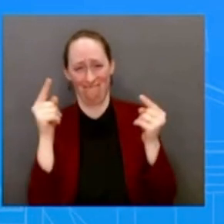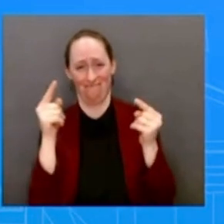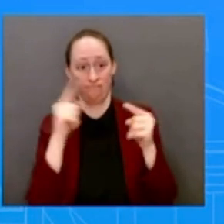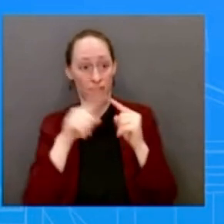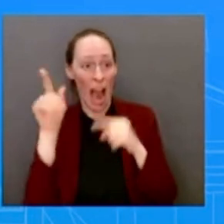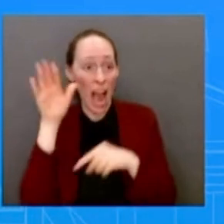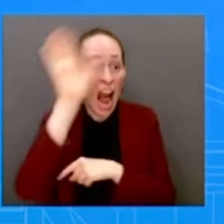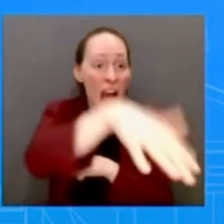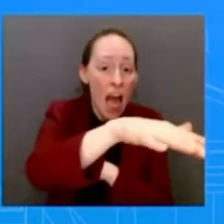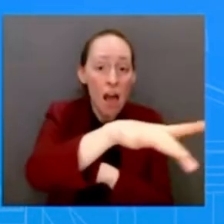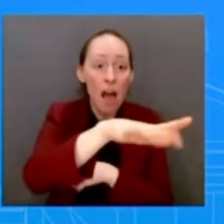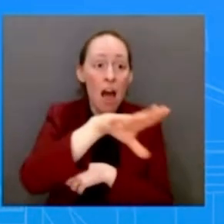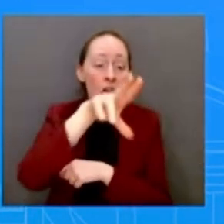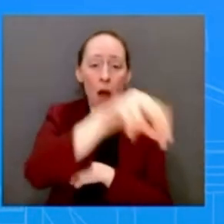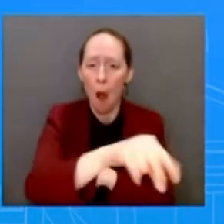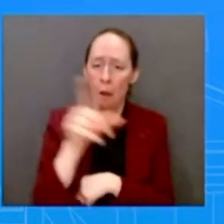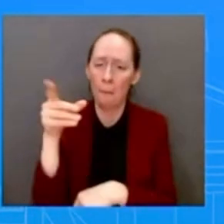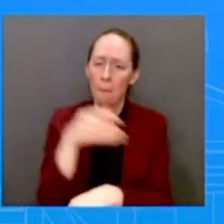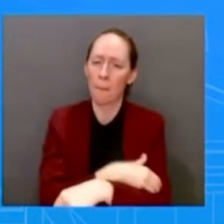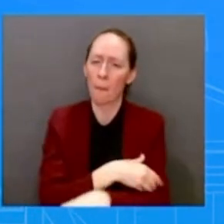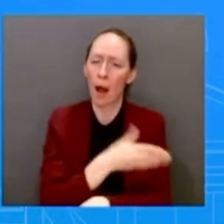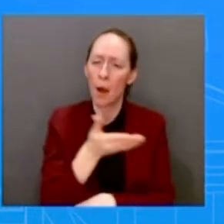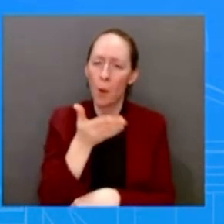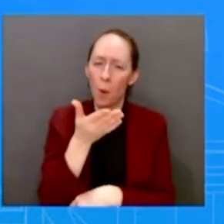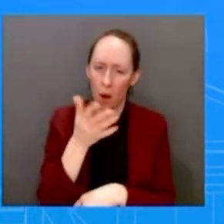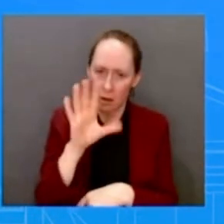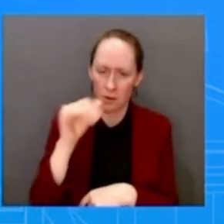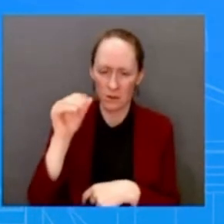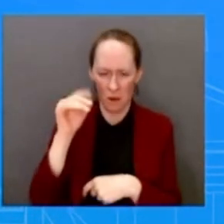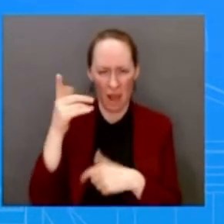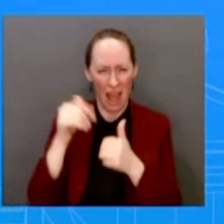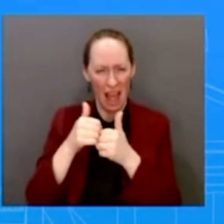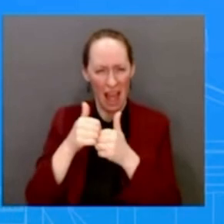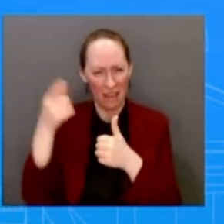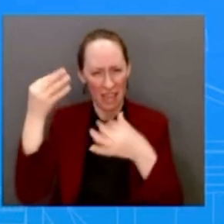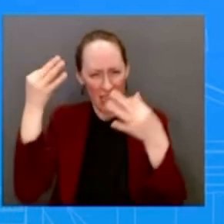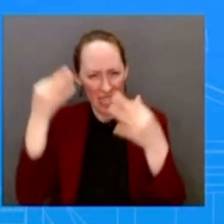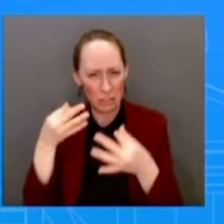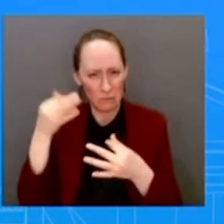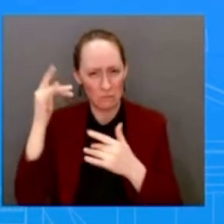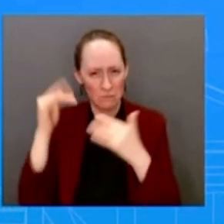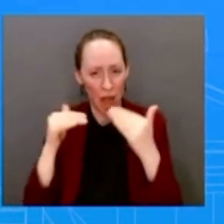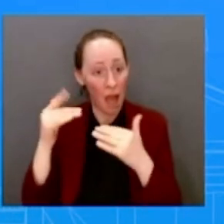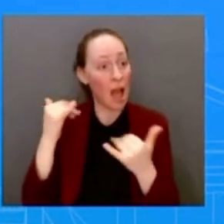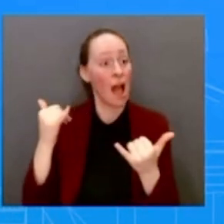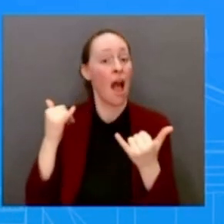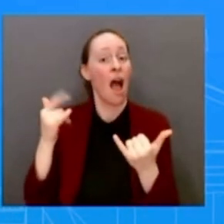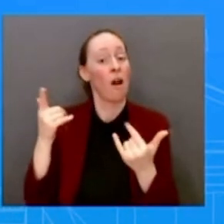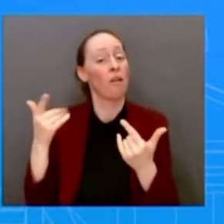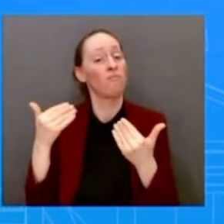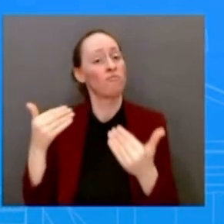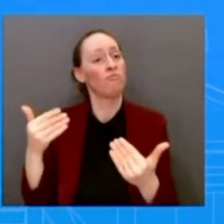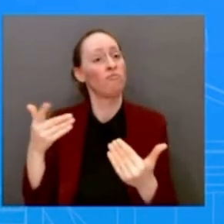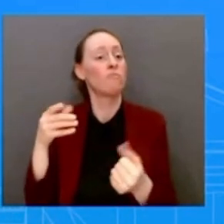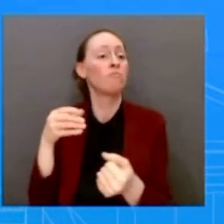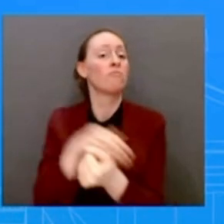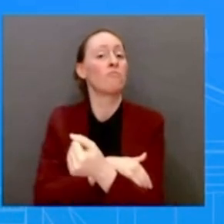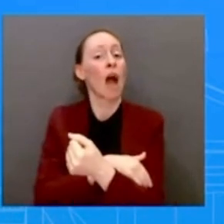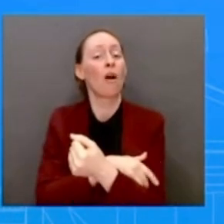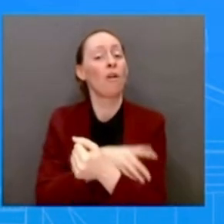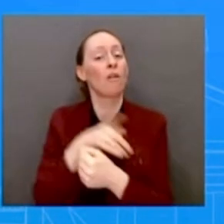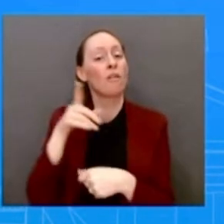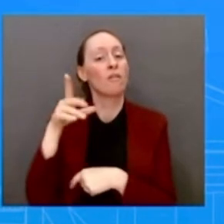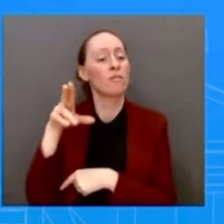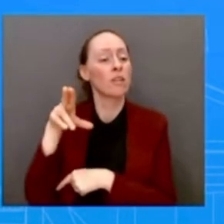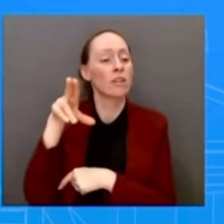to use his power to do something in D.C. while he's also saying, you know, the federal government, you know,